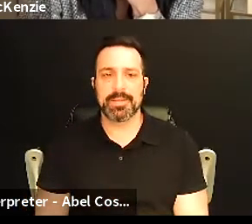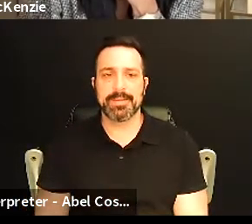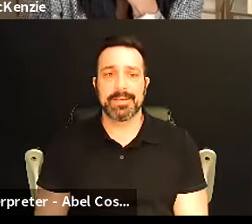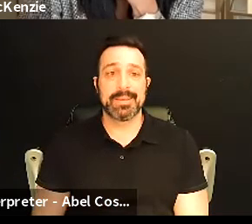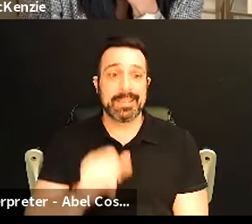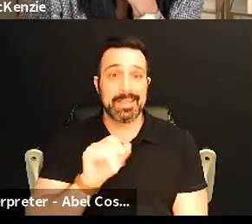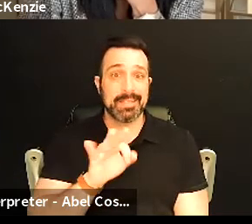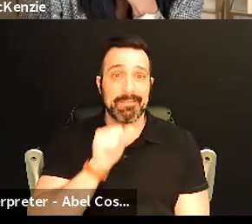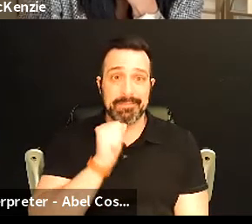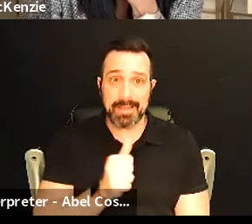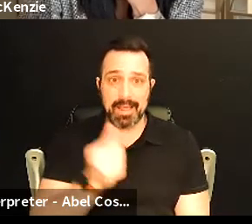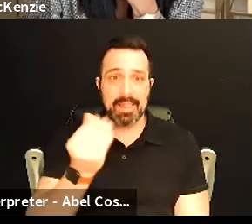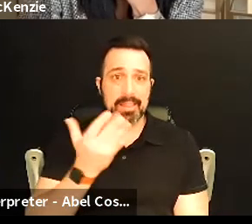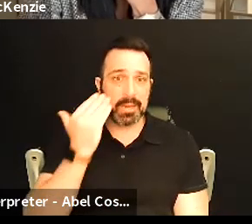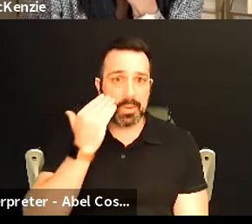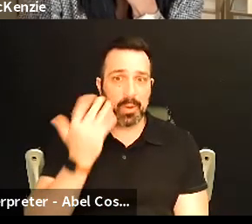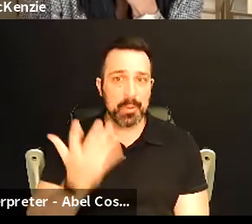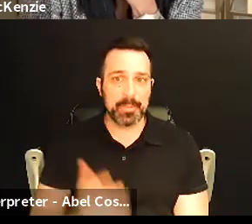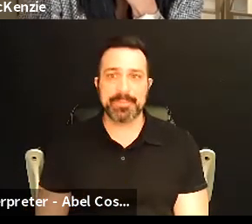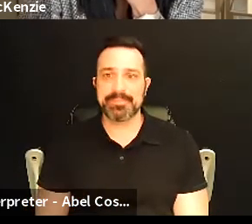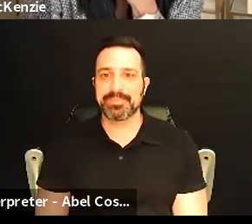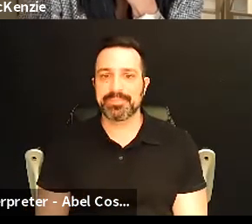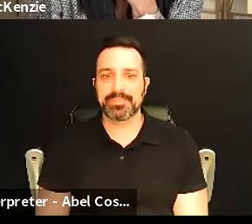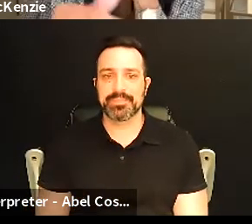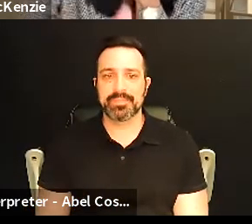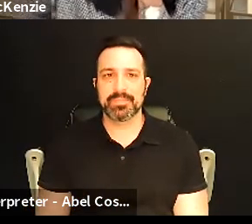not let me know i don't know how you'll do that though